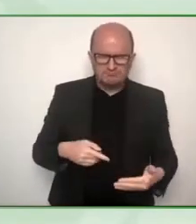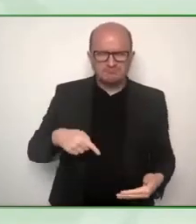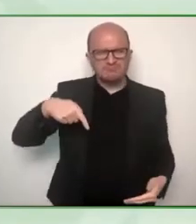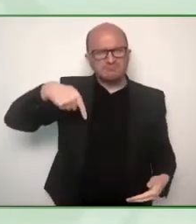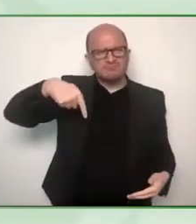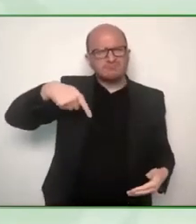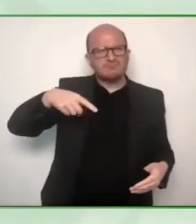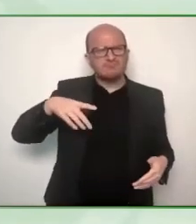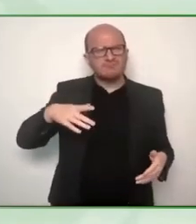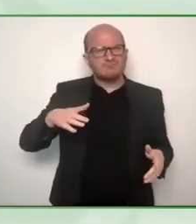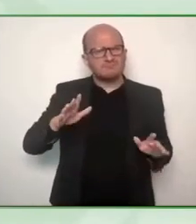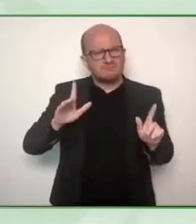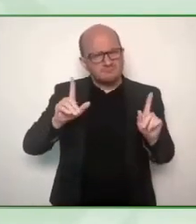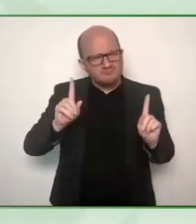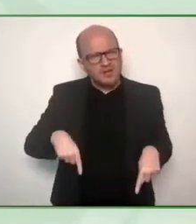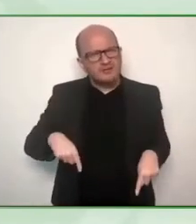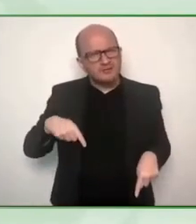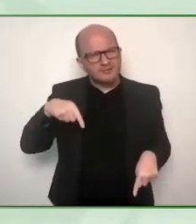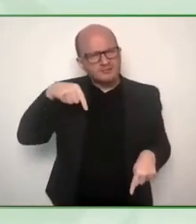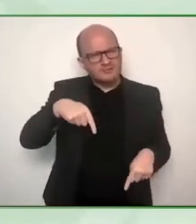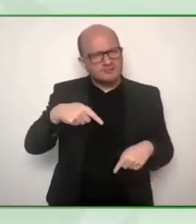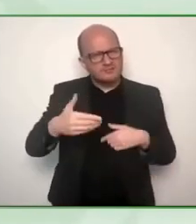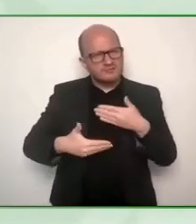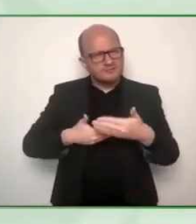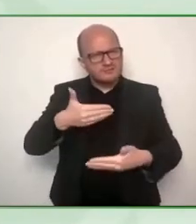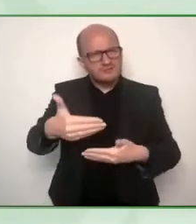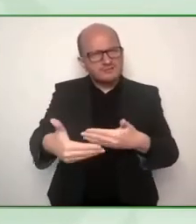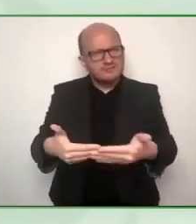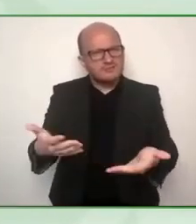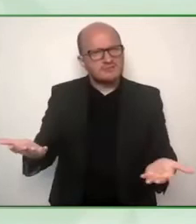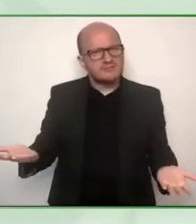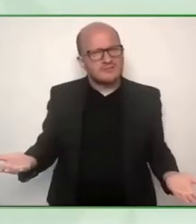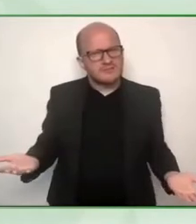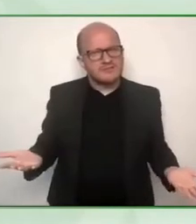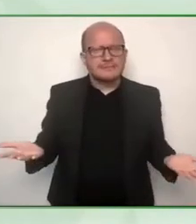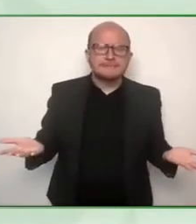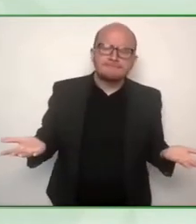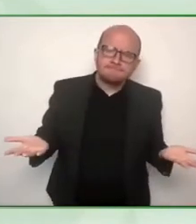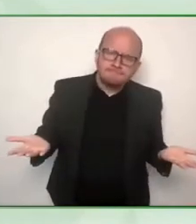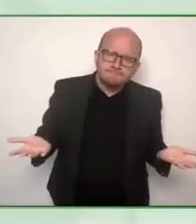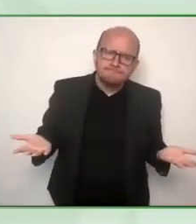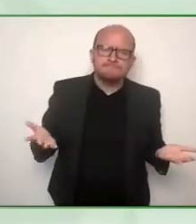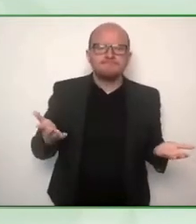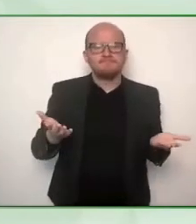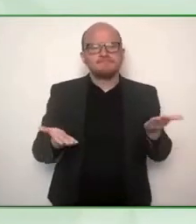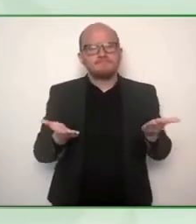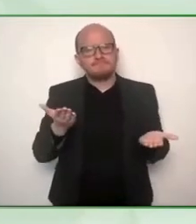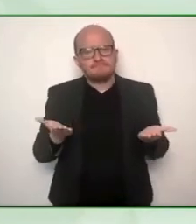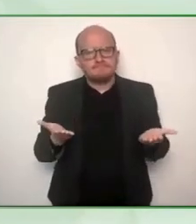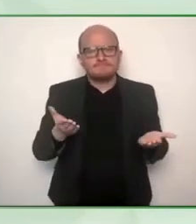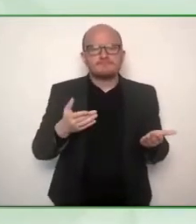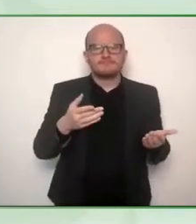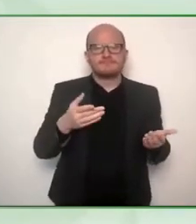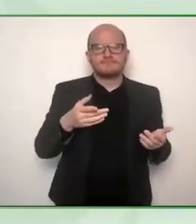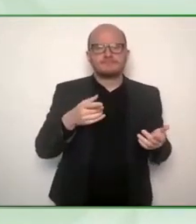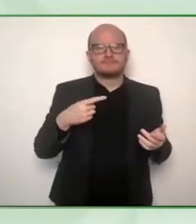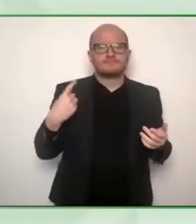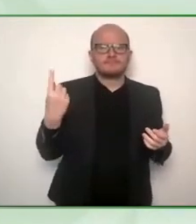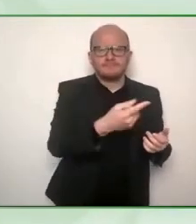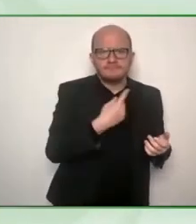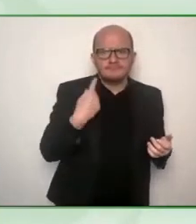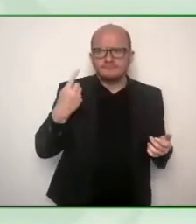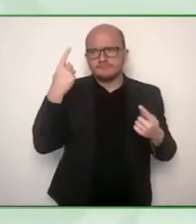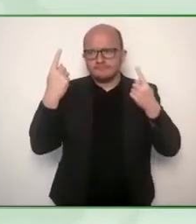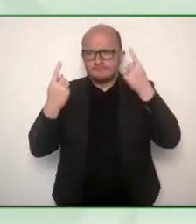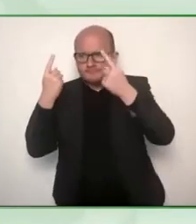high expectations and changing the conversation about what people with disabilities can do and how we can contribute to